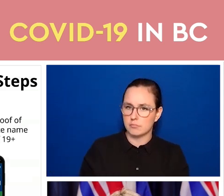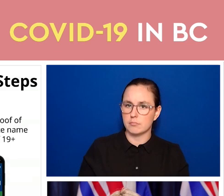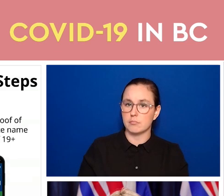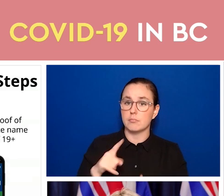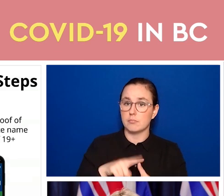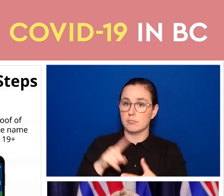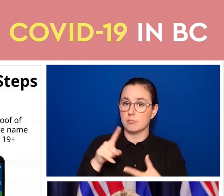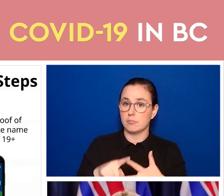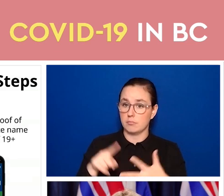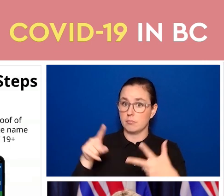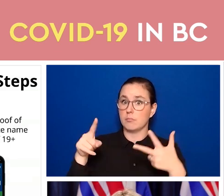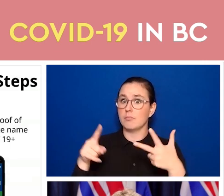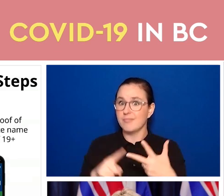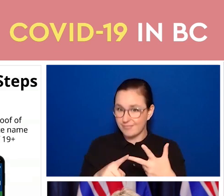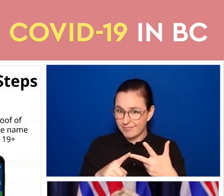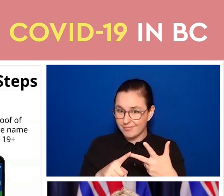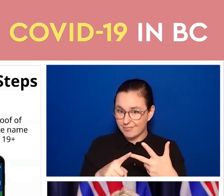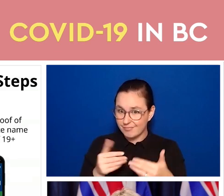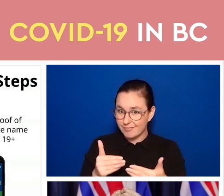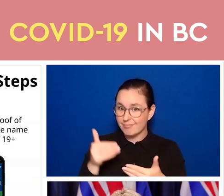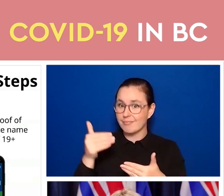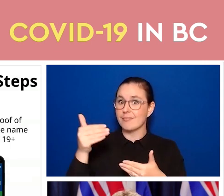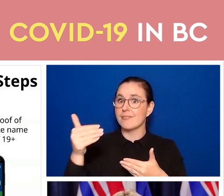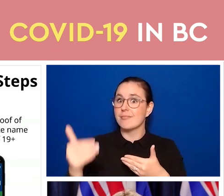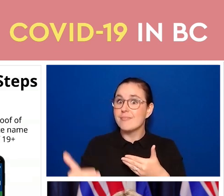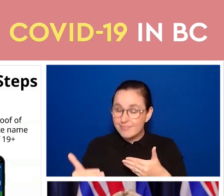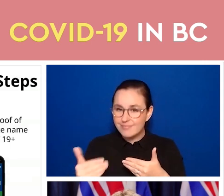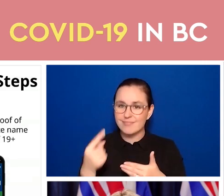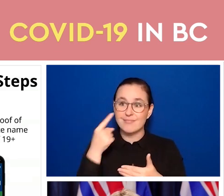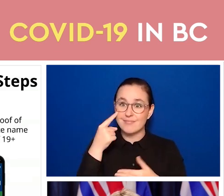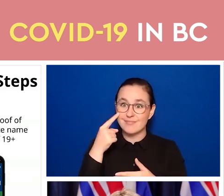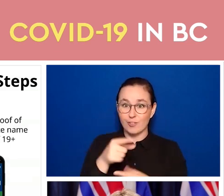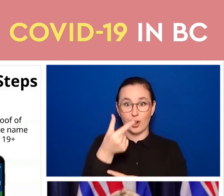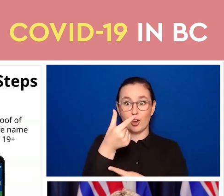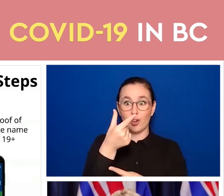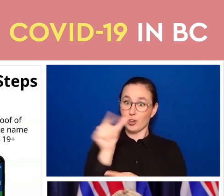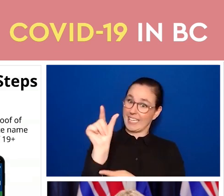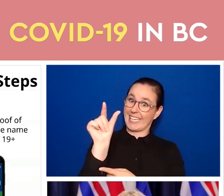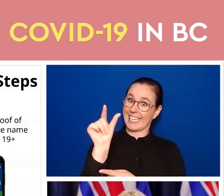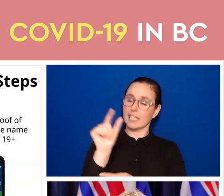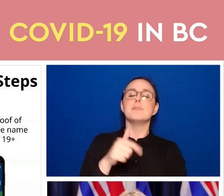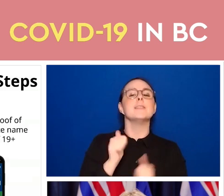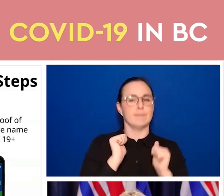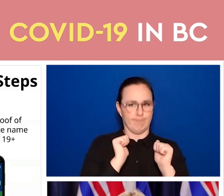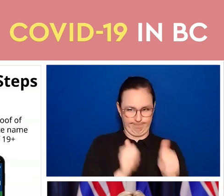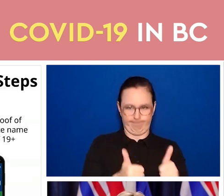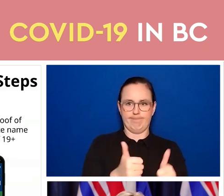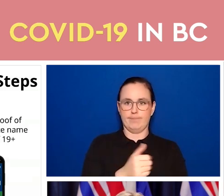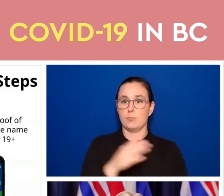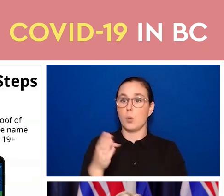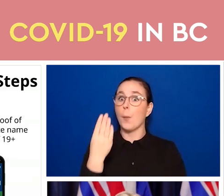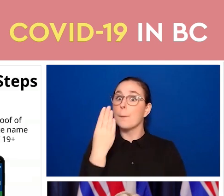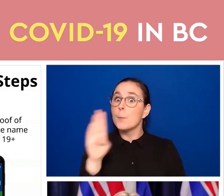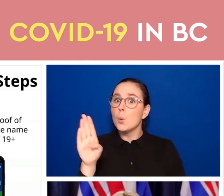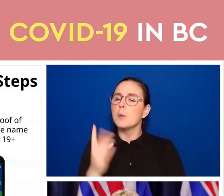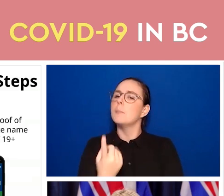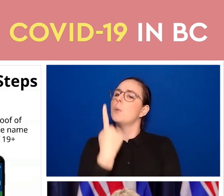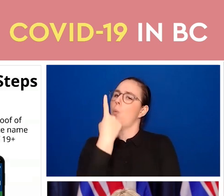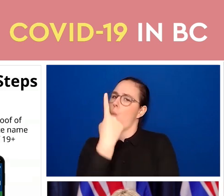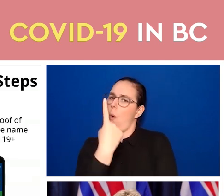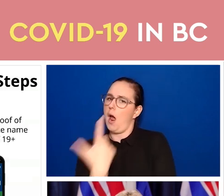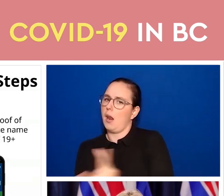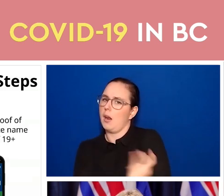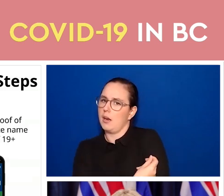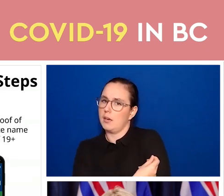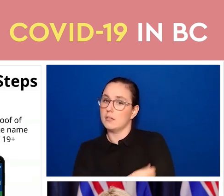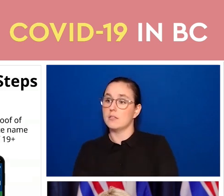come up with is a green sign that says vaccinated, a blue sign that says partially vaccinated, or no record found. So it's